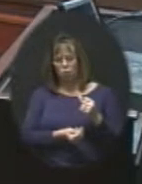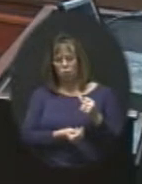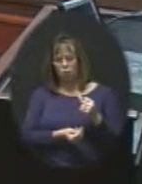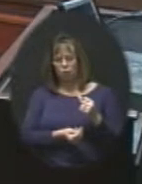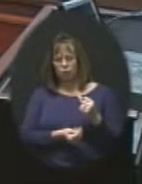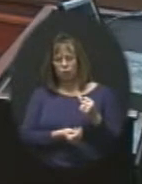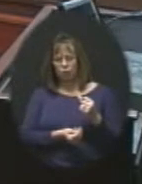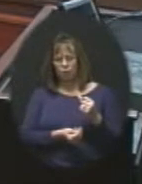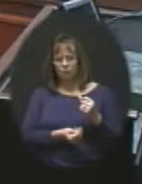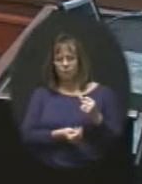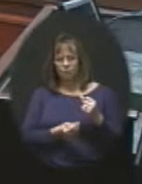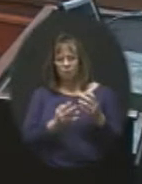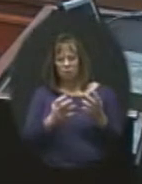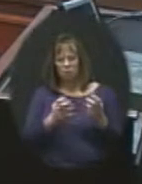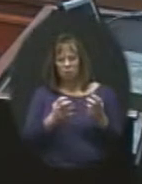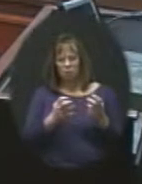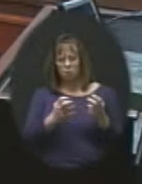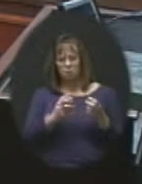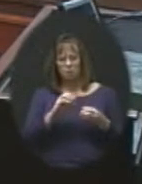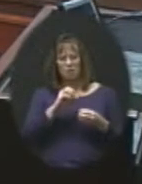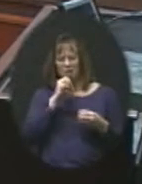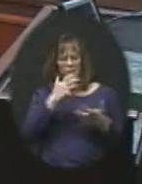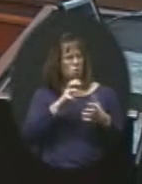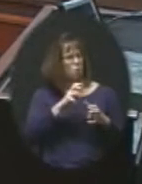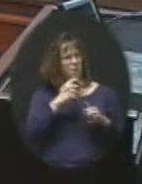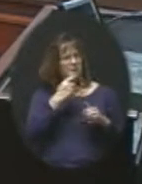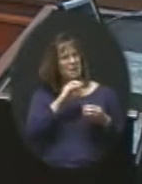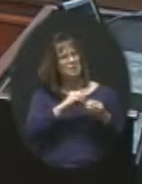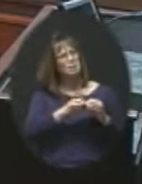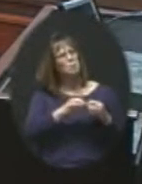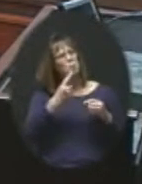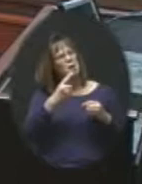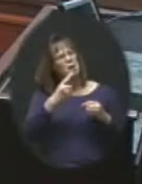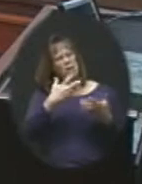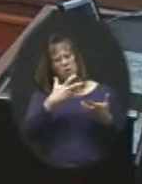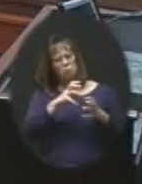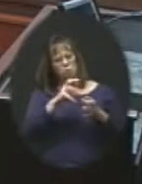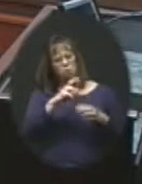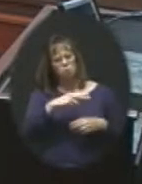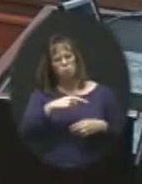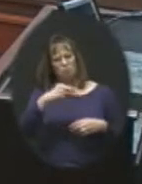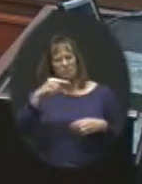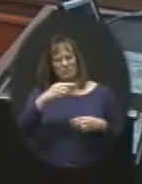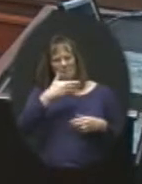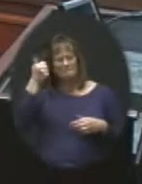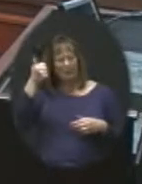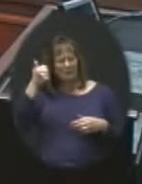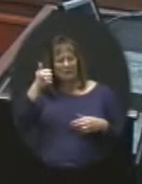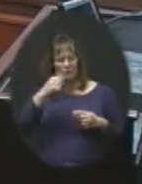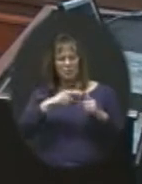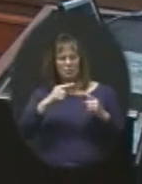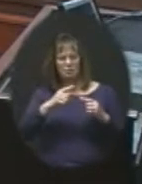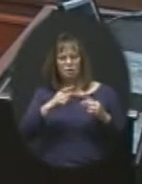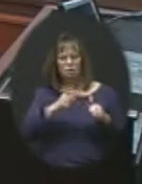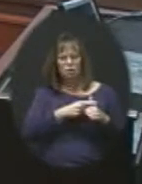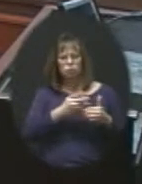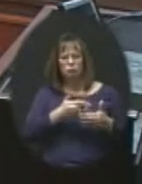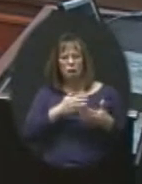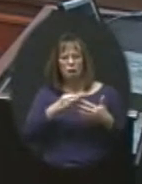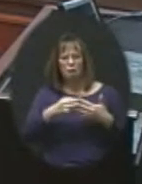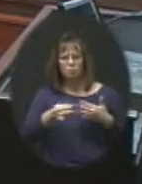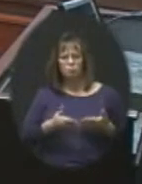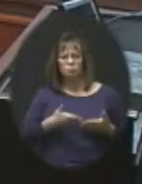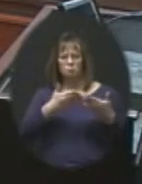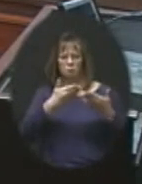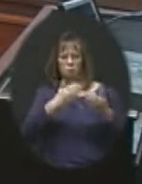I want to say the number one option because I don't want to rank it as being the best or the worst. But the first option that was presented from a